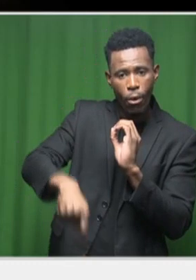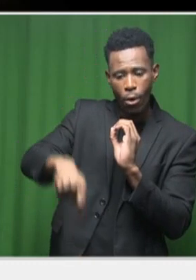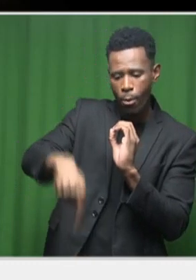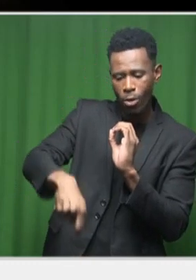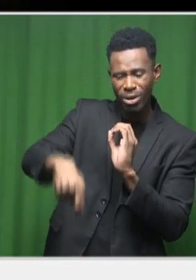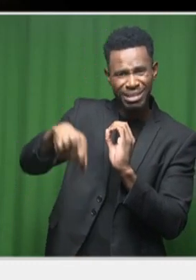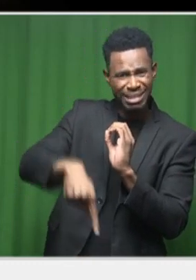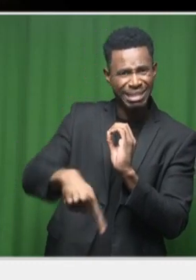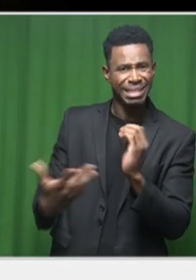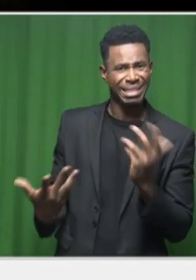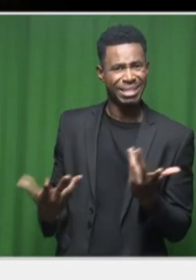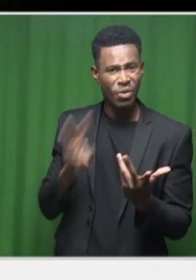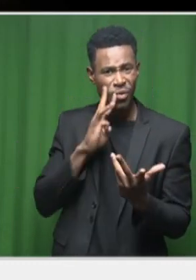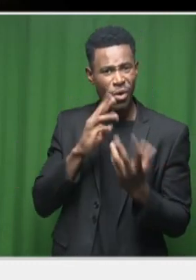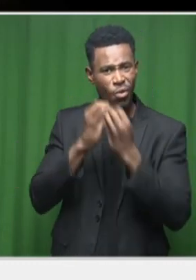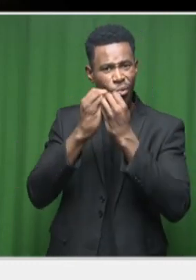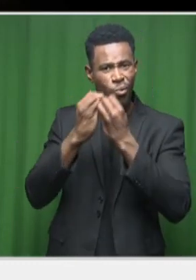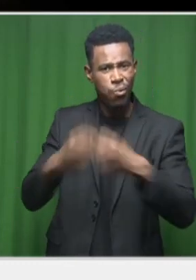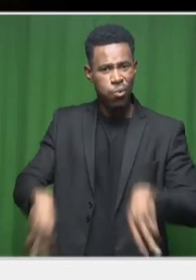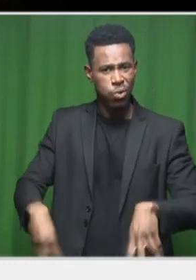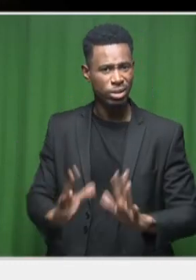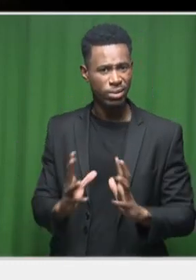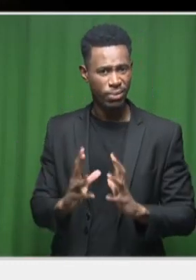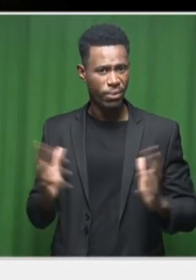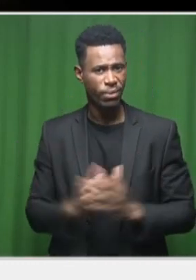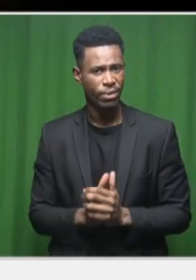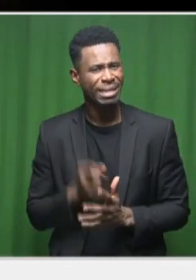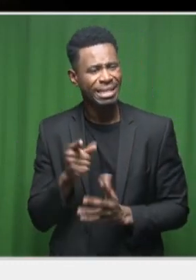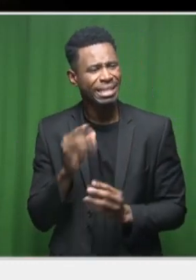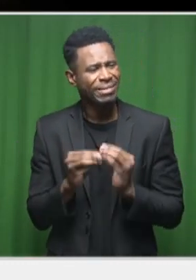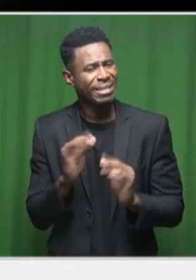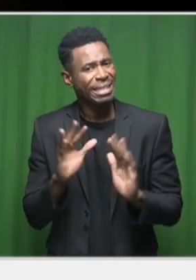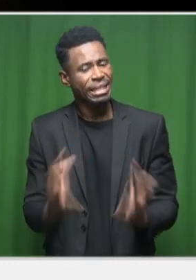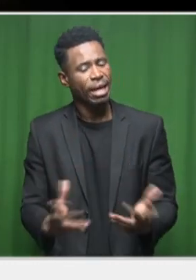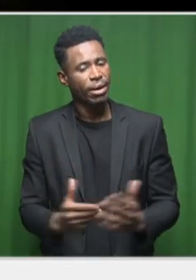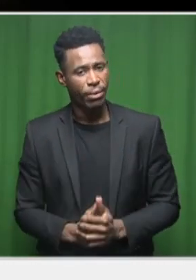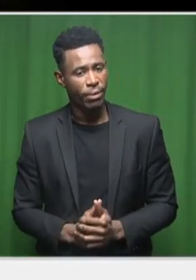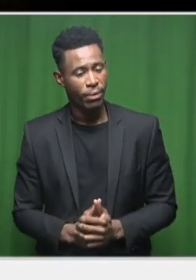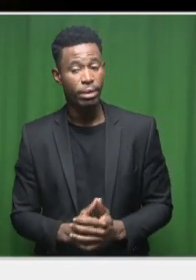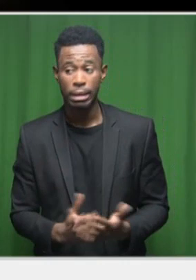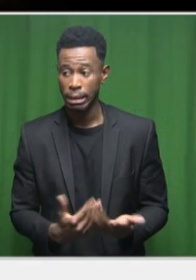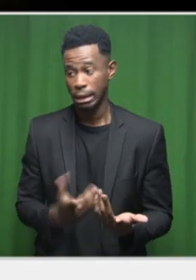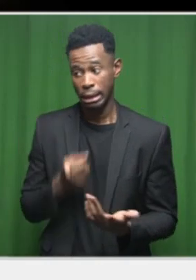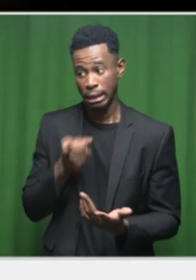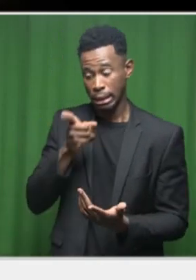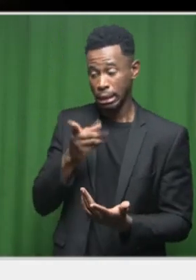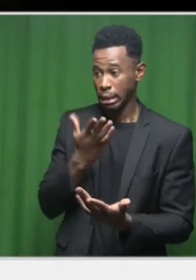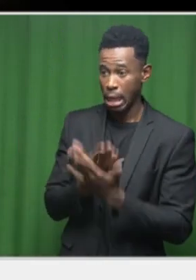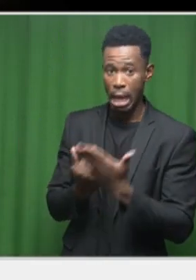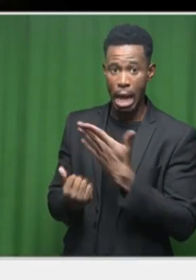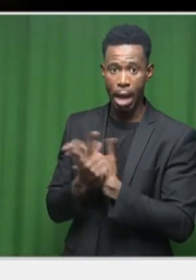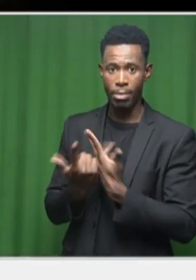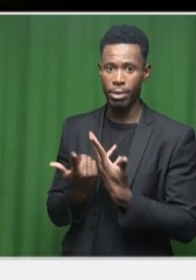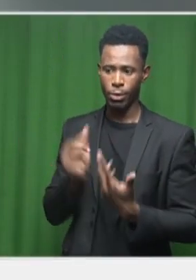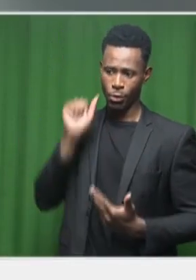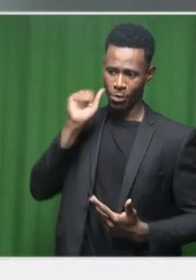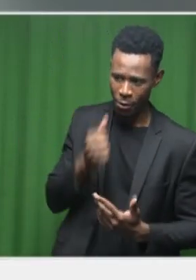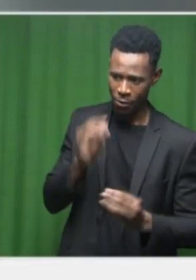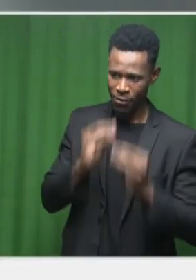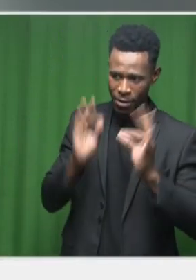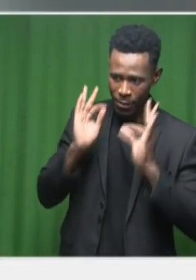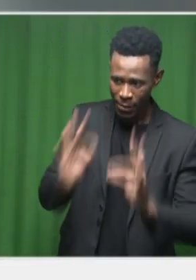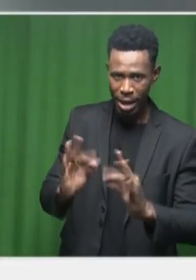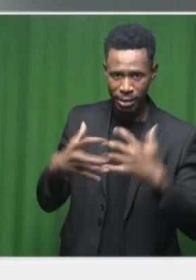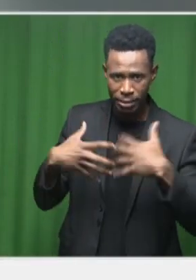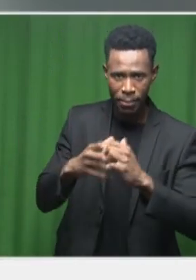So, Kina, yes. Unfortunately, it's not something that's going to happen overnight. You know, a lot of times these large